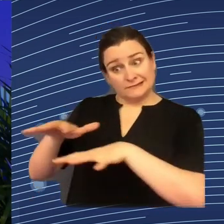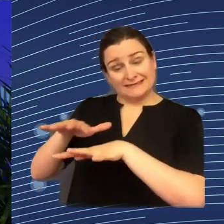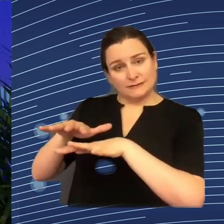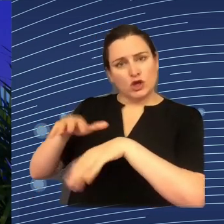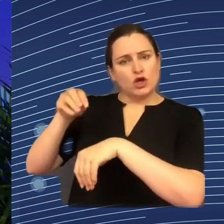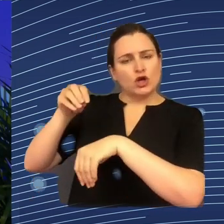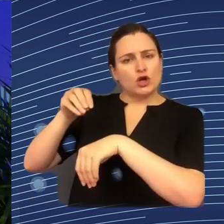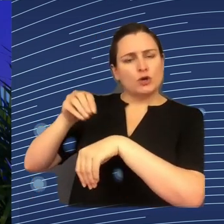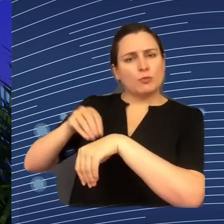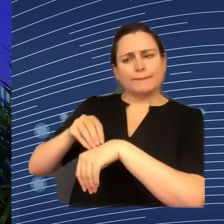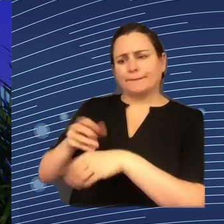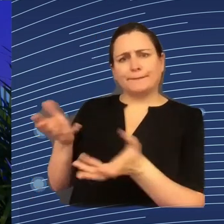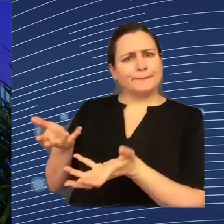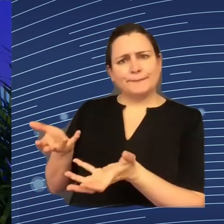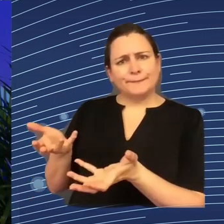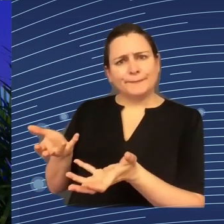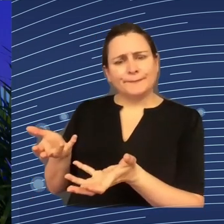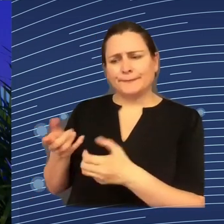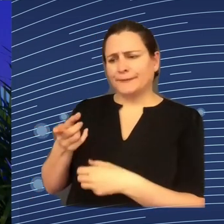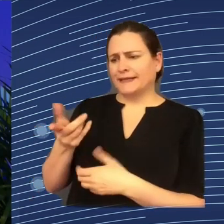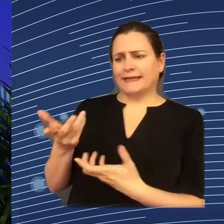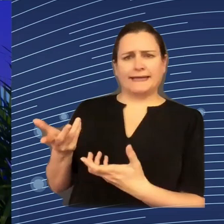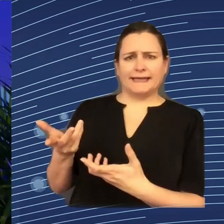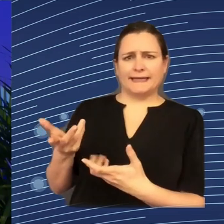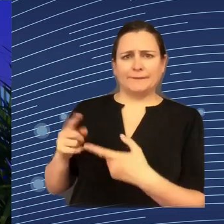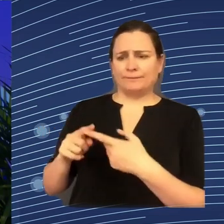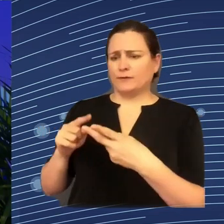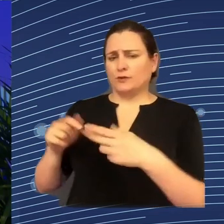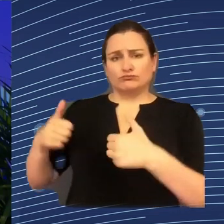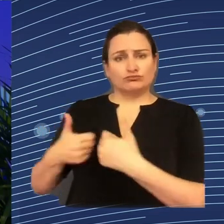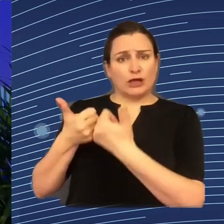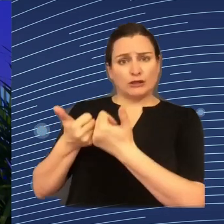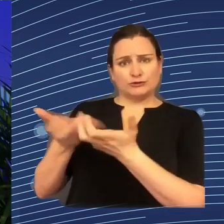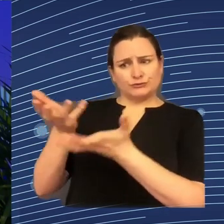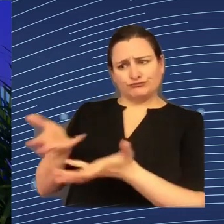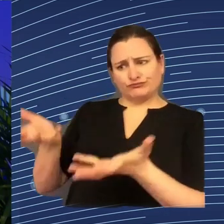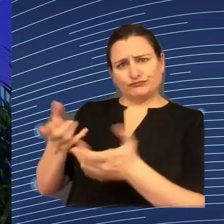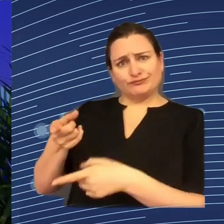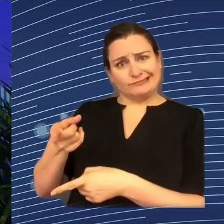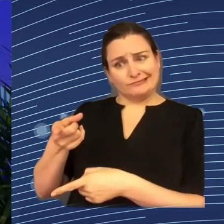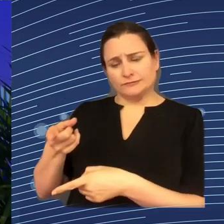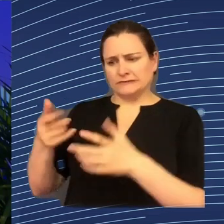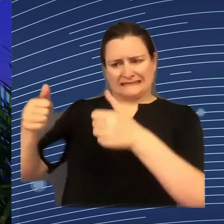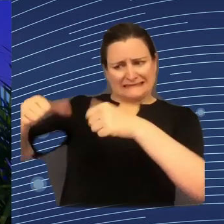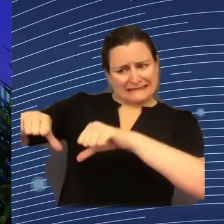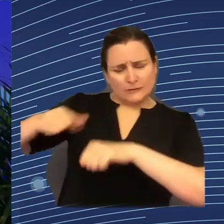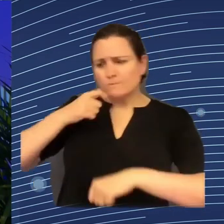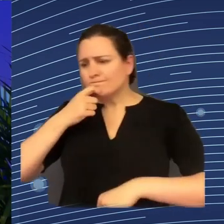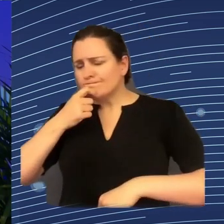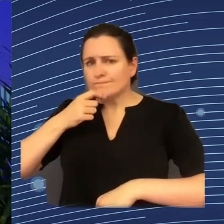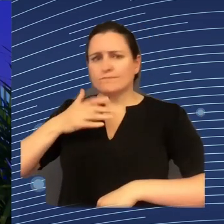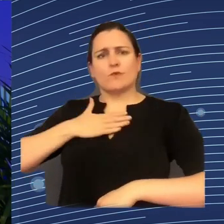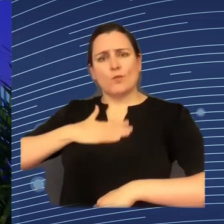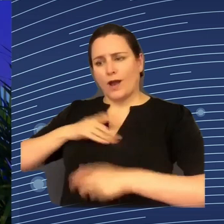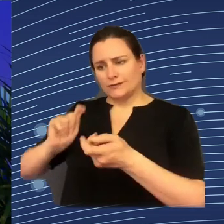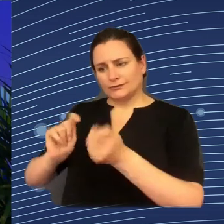to address or what is the existing situation that we are trying to improve. And then understand what